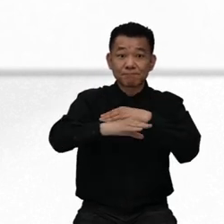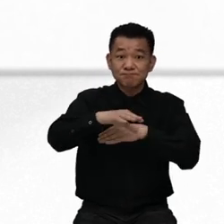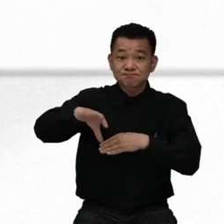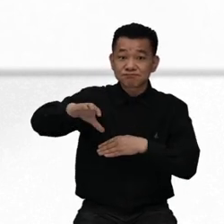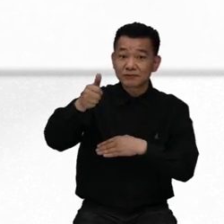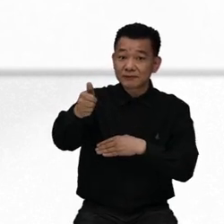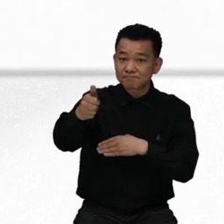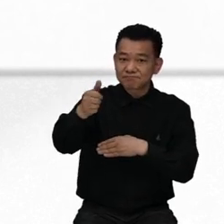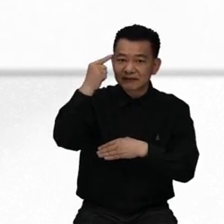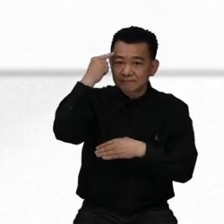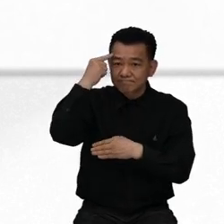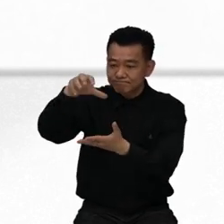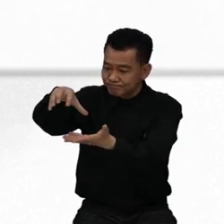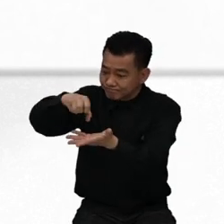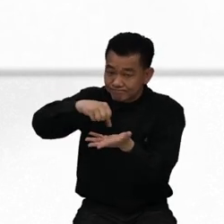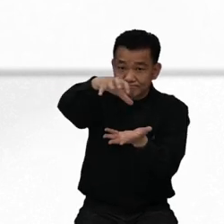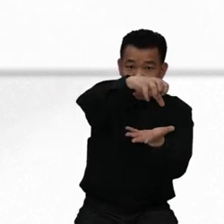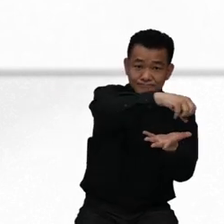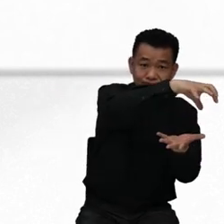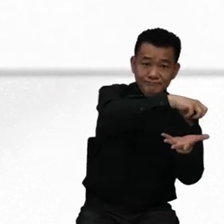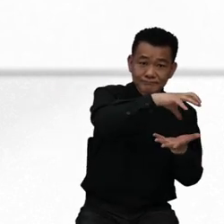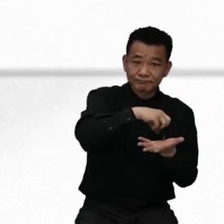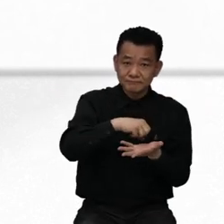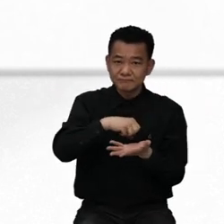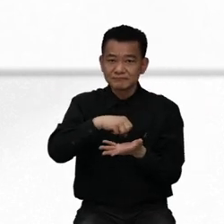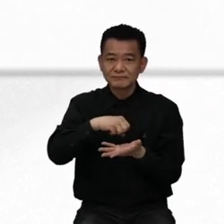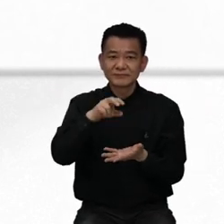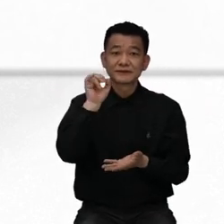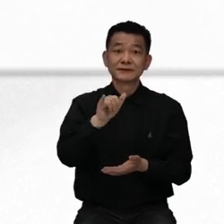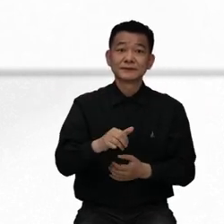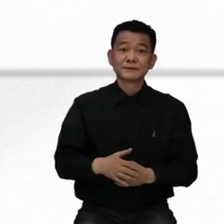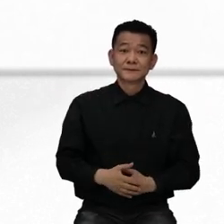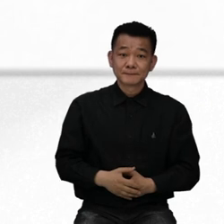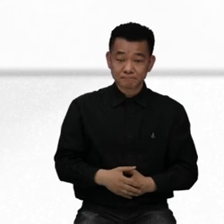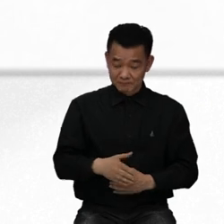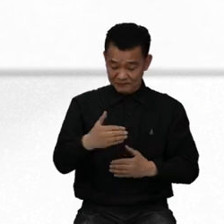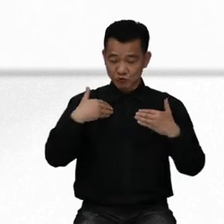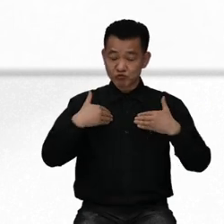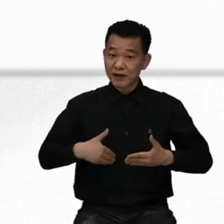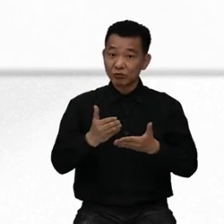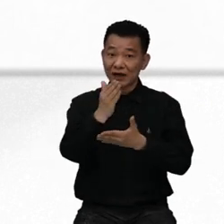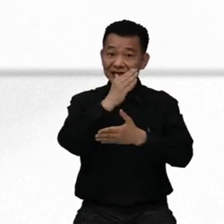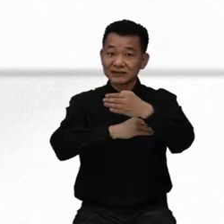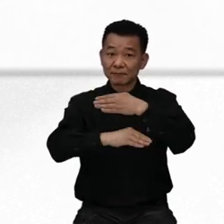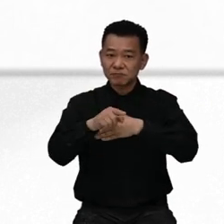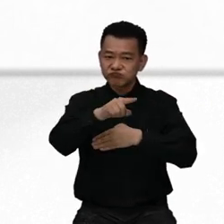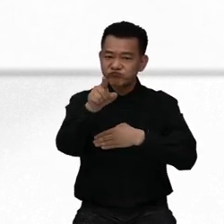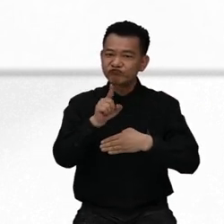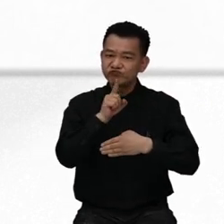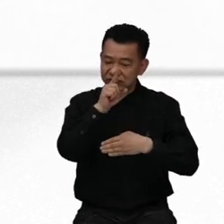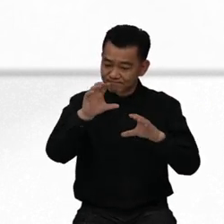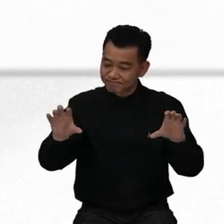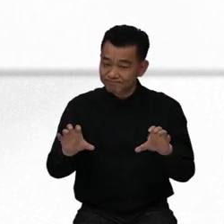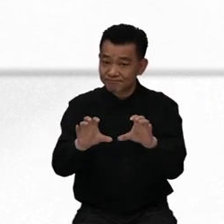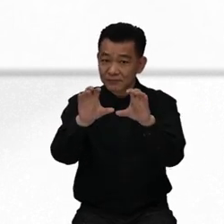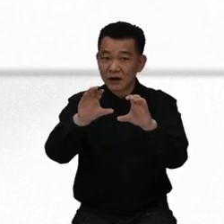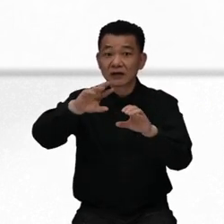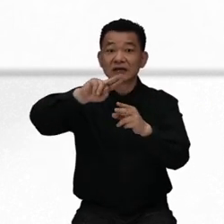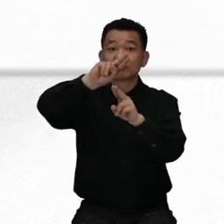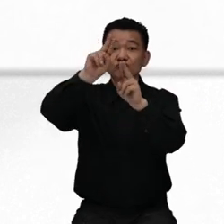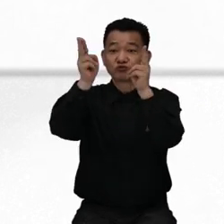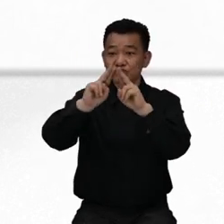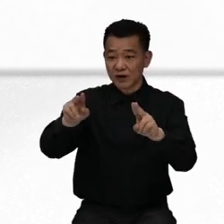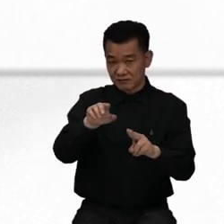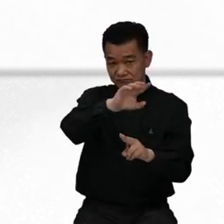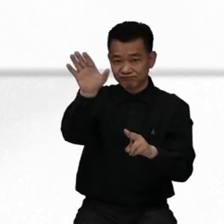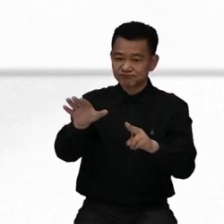including the opinions of persons with disabilities. It is an international achievement for the fulfillment of human rights of persons